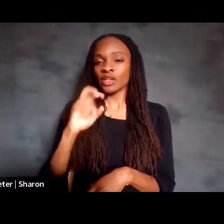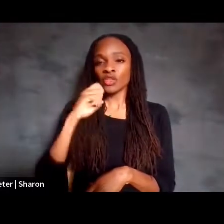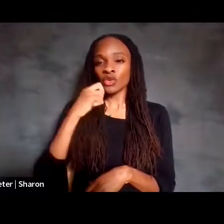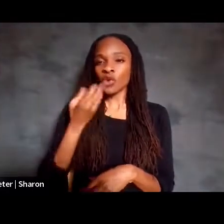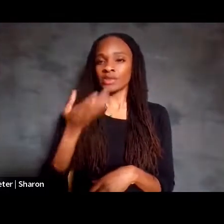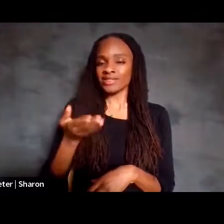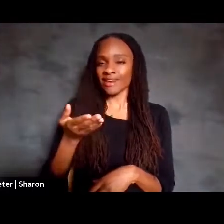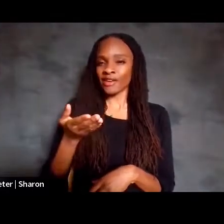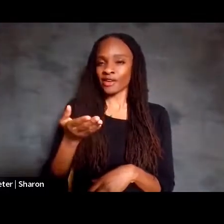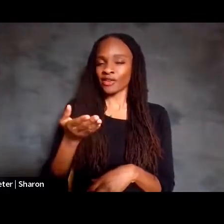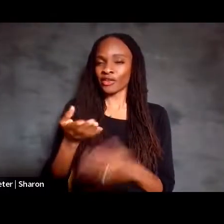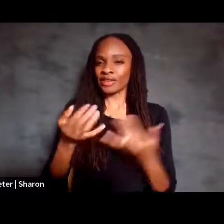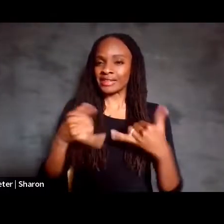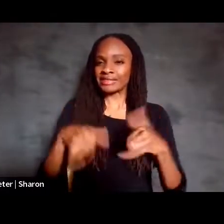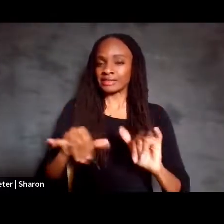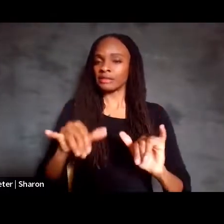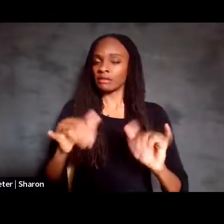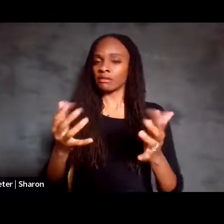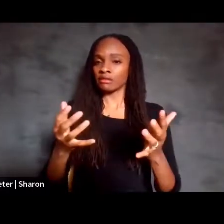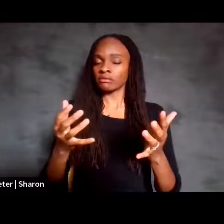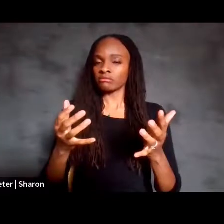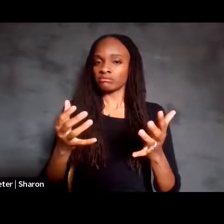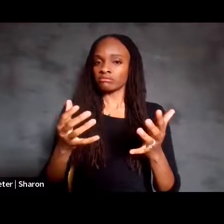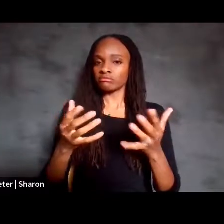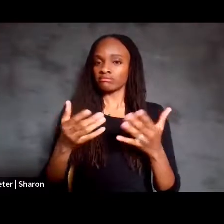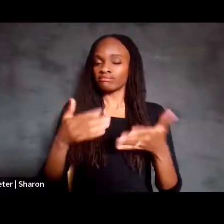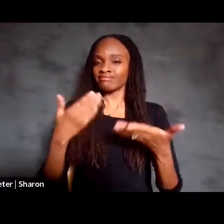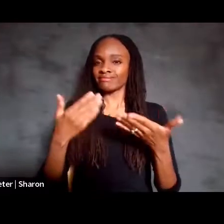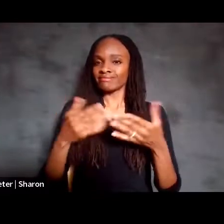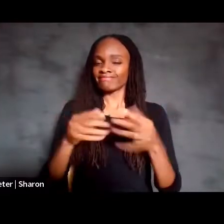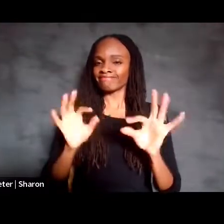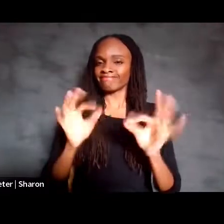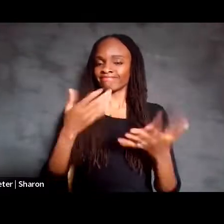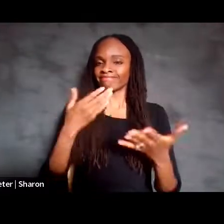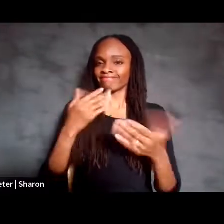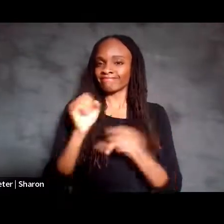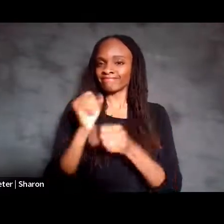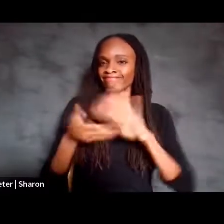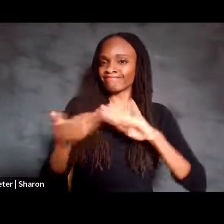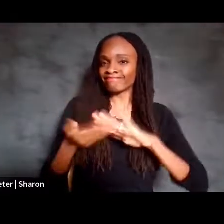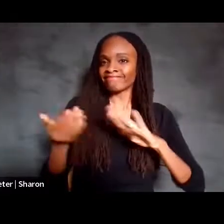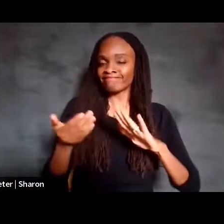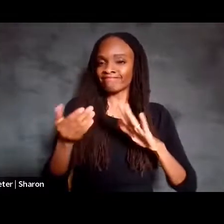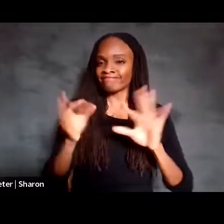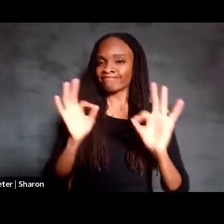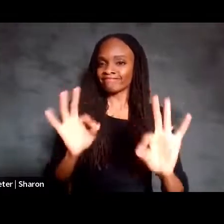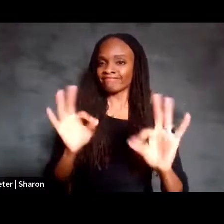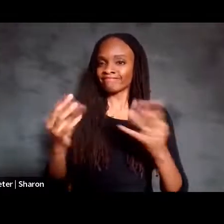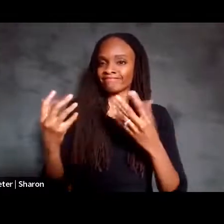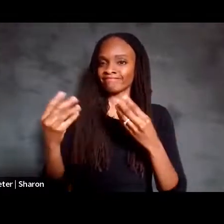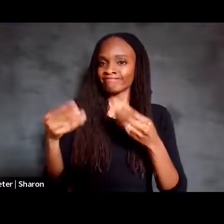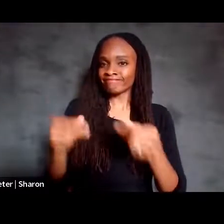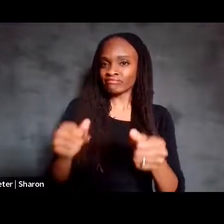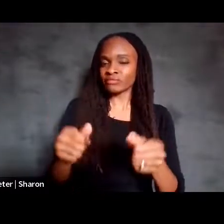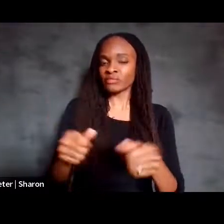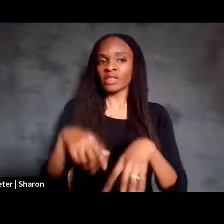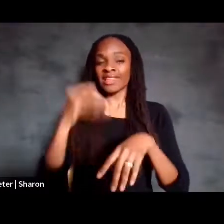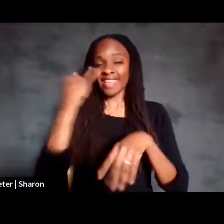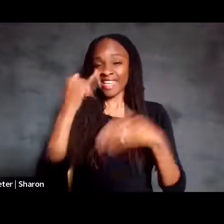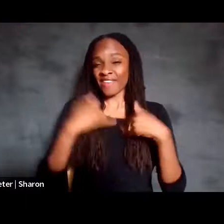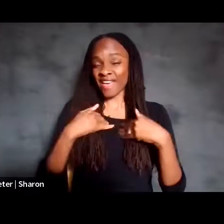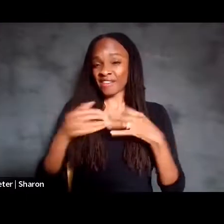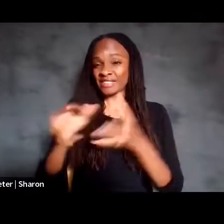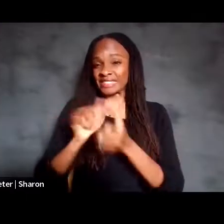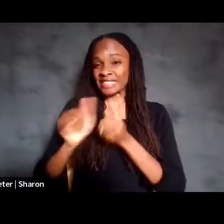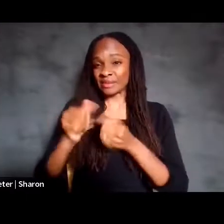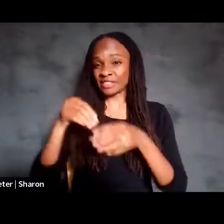relatively intact. So if there's a lot of damage directly to that brain area, that would likely make it very difficult for our current approach to